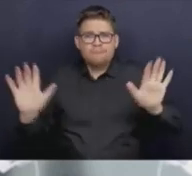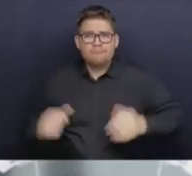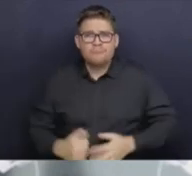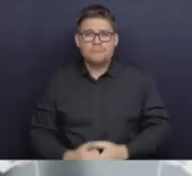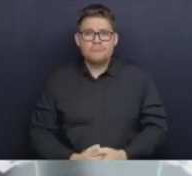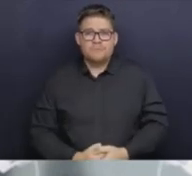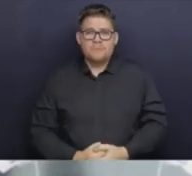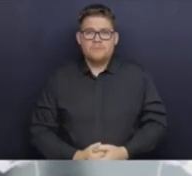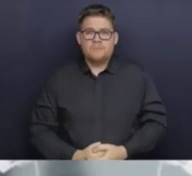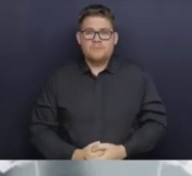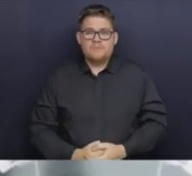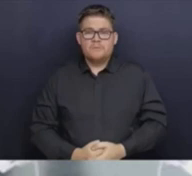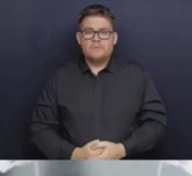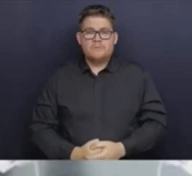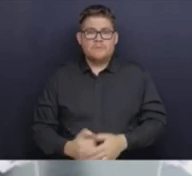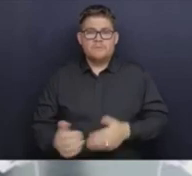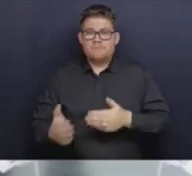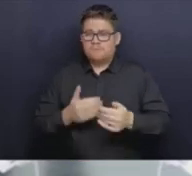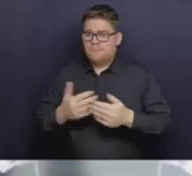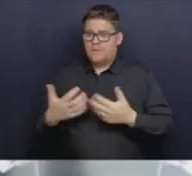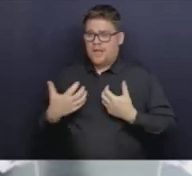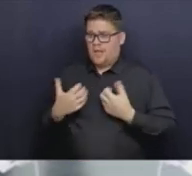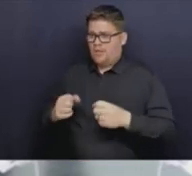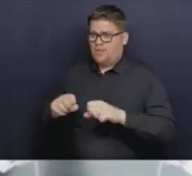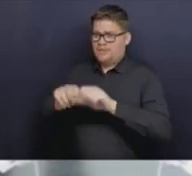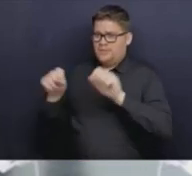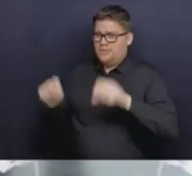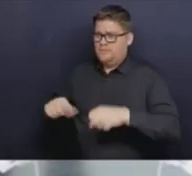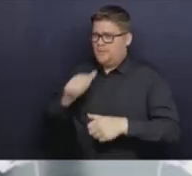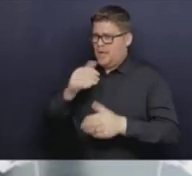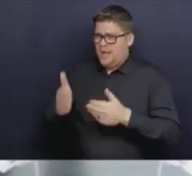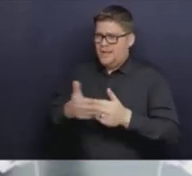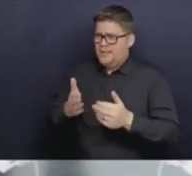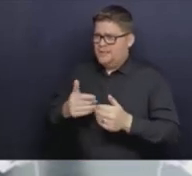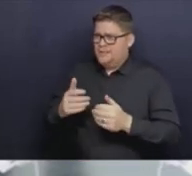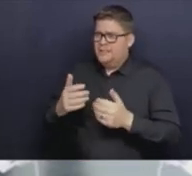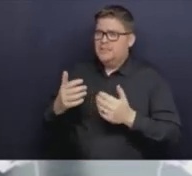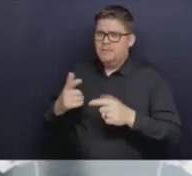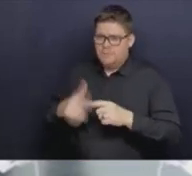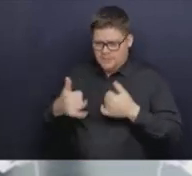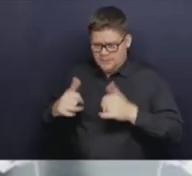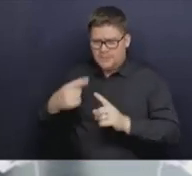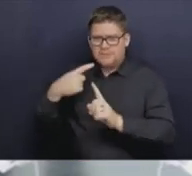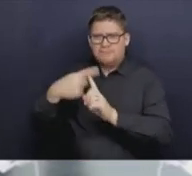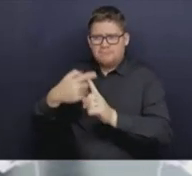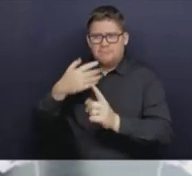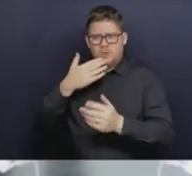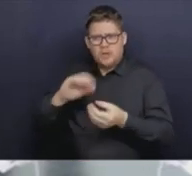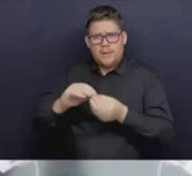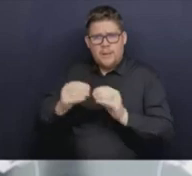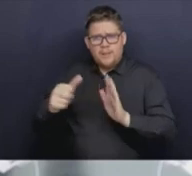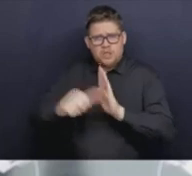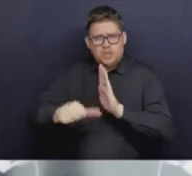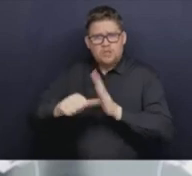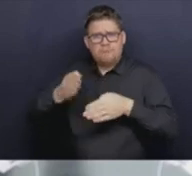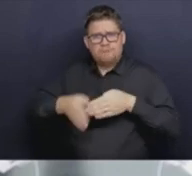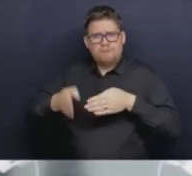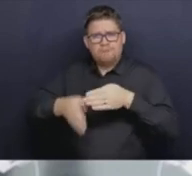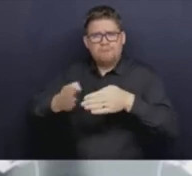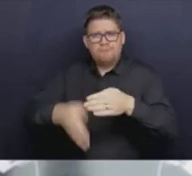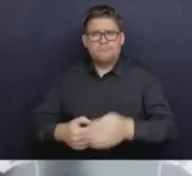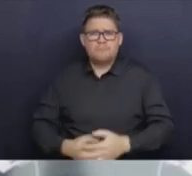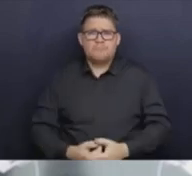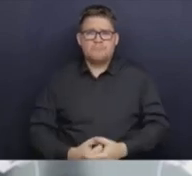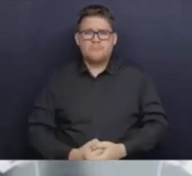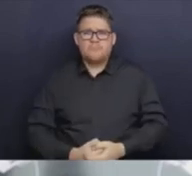as the health system faces these challenges. But I would add the previous week, December 11th to 17th, health authorities completed 7